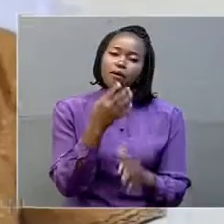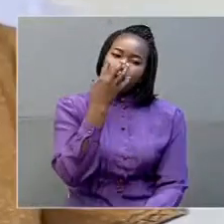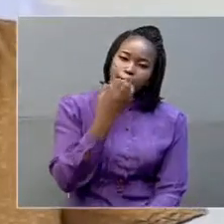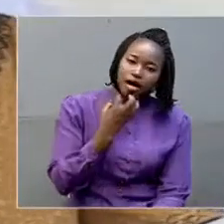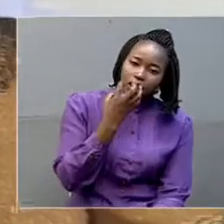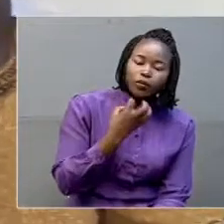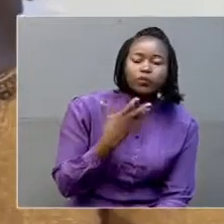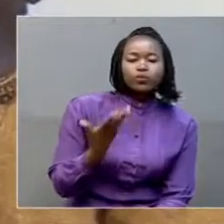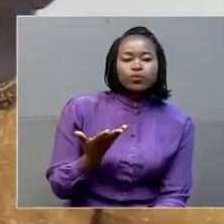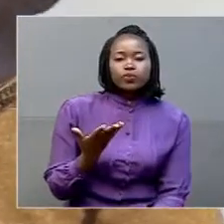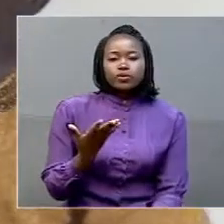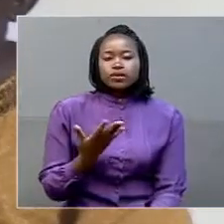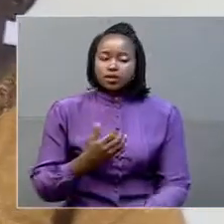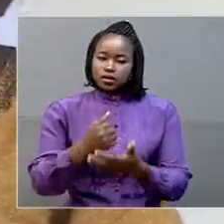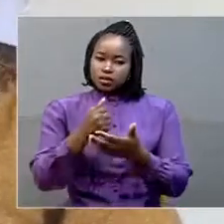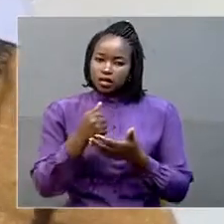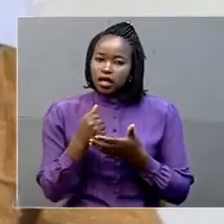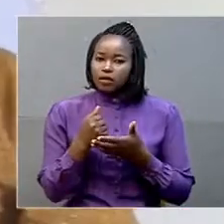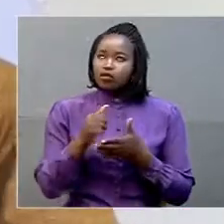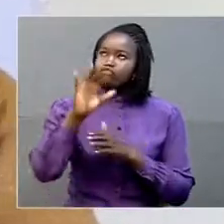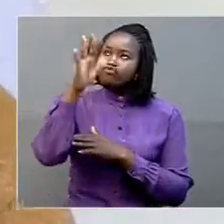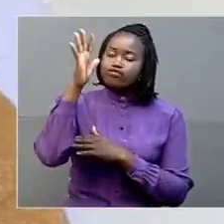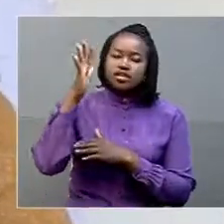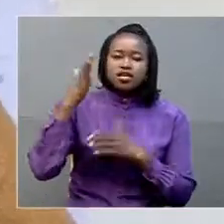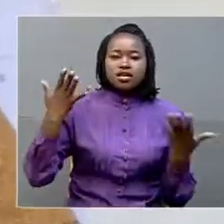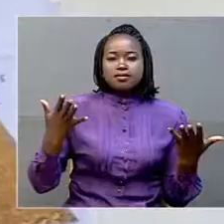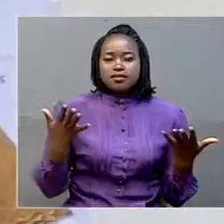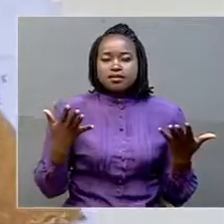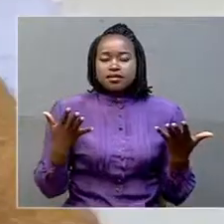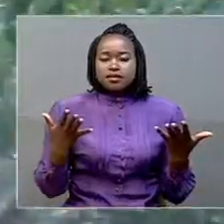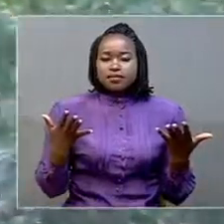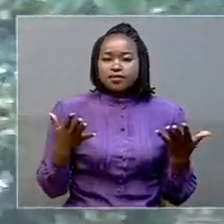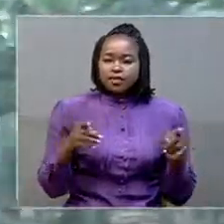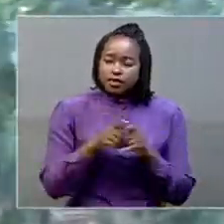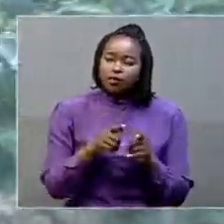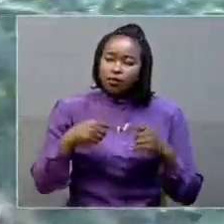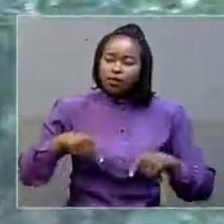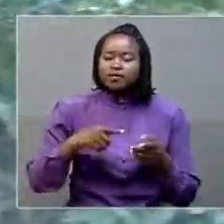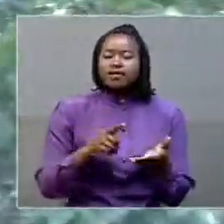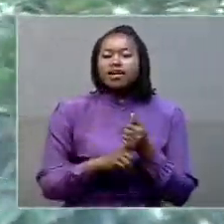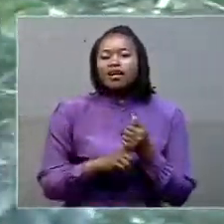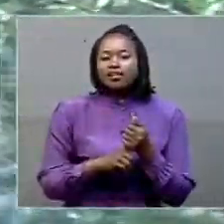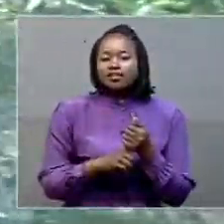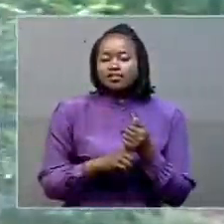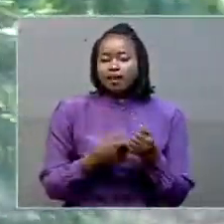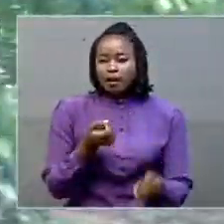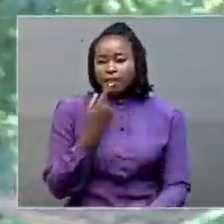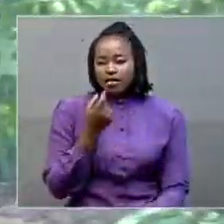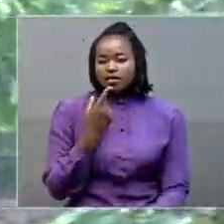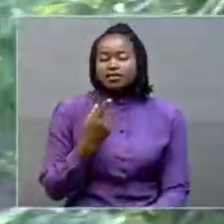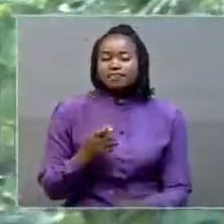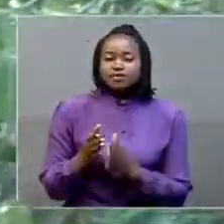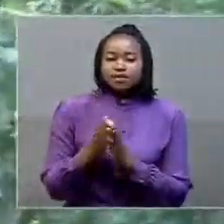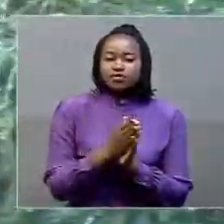they need needs be prepared to cover our own lives. Story compiled by Fred Kasivante